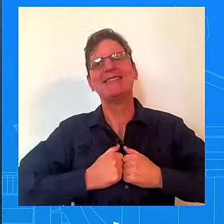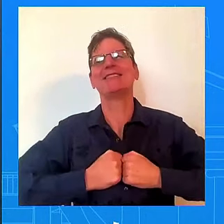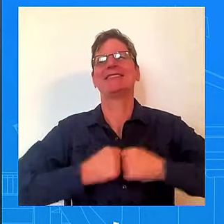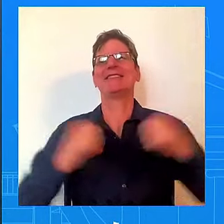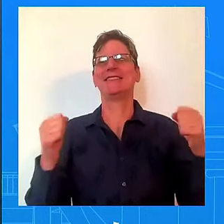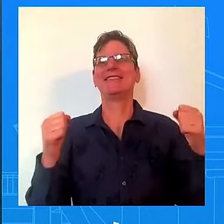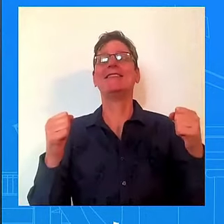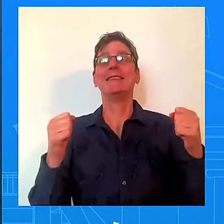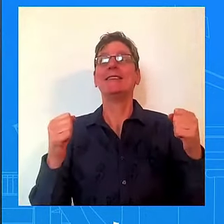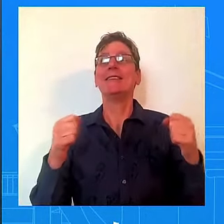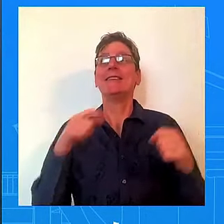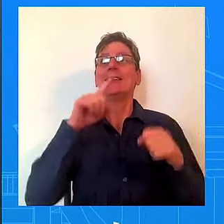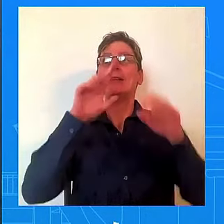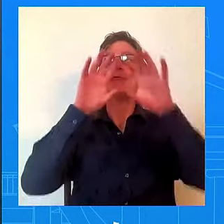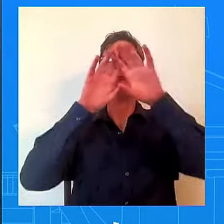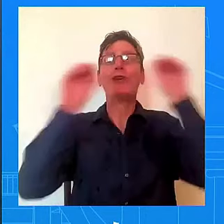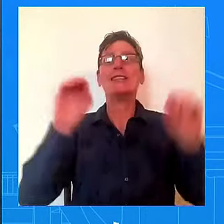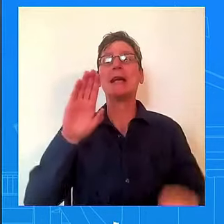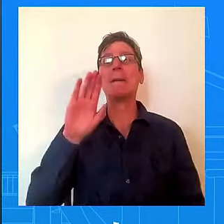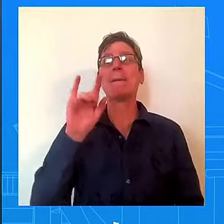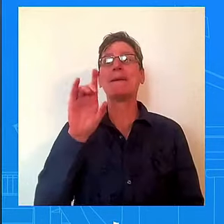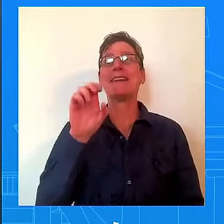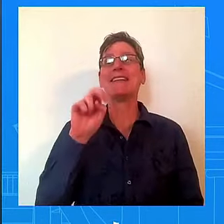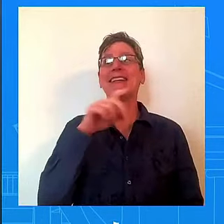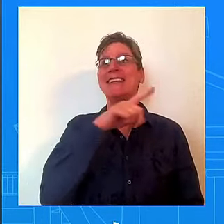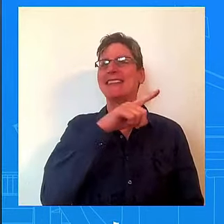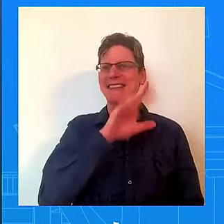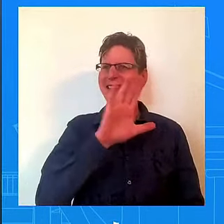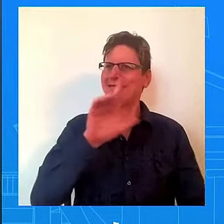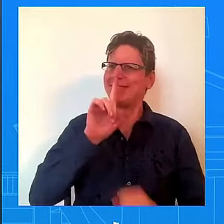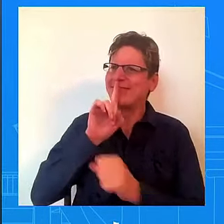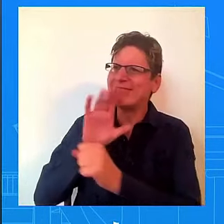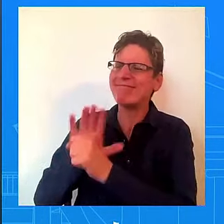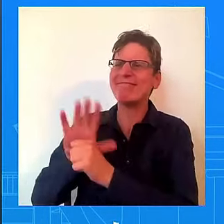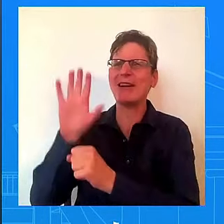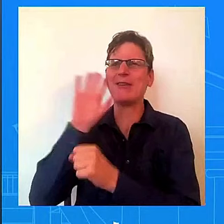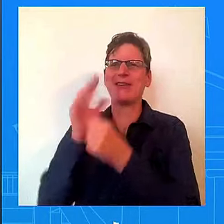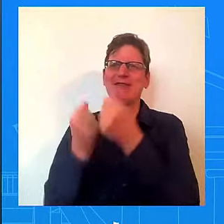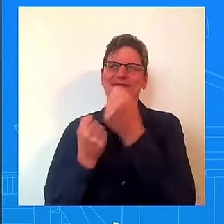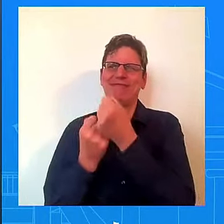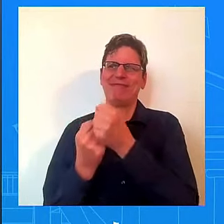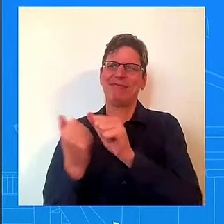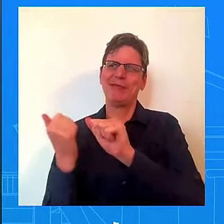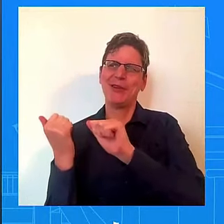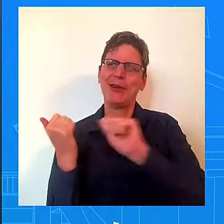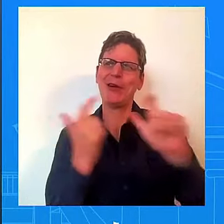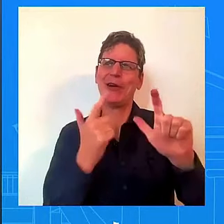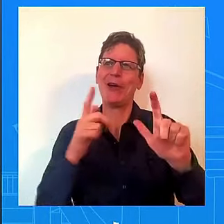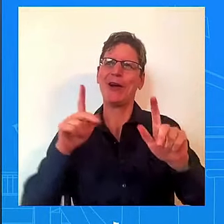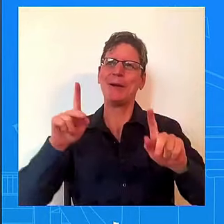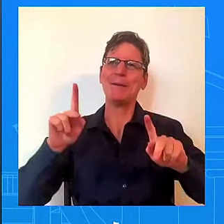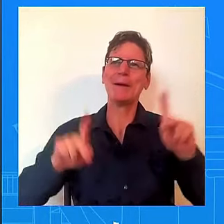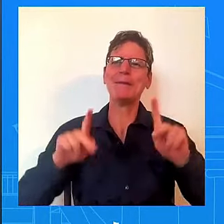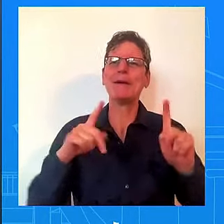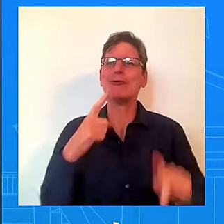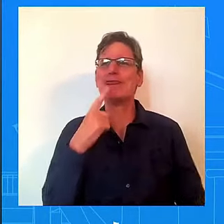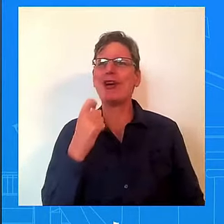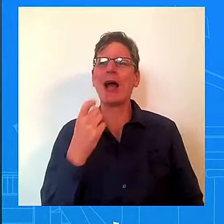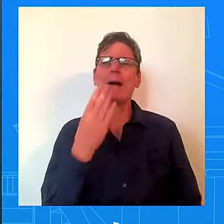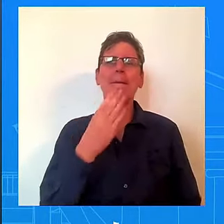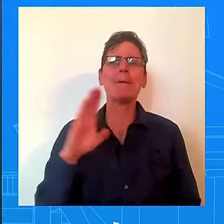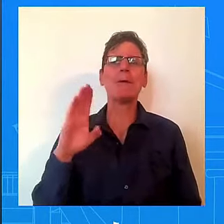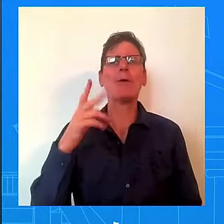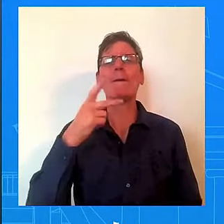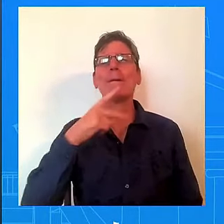cities, red, blue, purple states, places that for all too long were overlooked or left out. Because of the president's